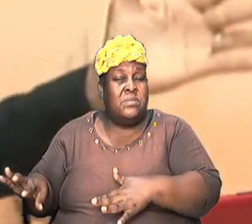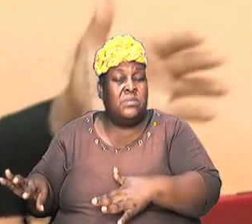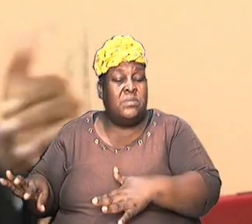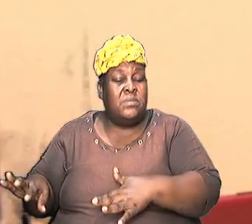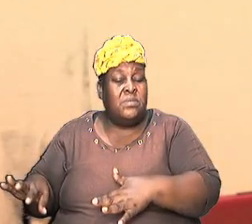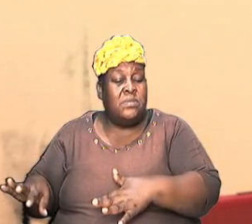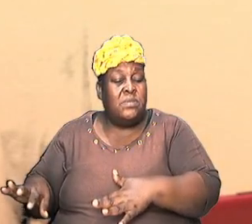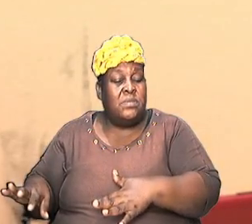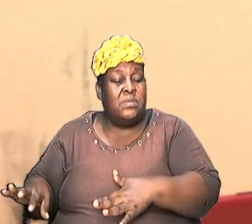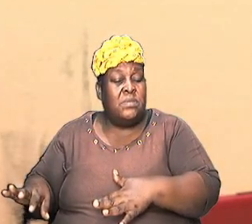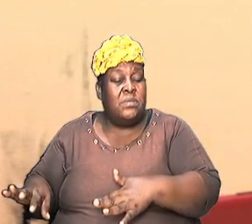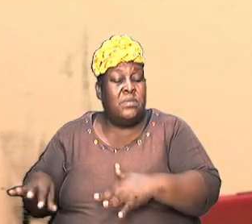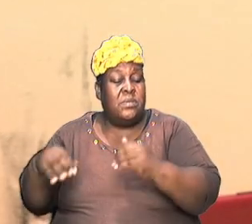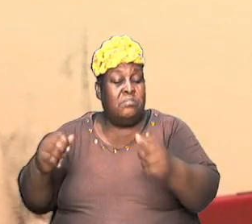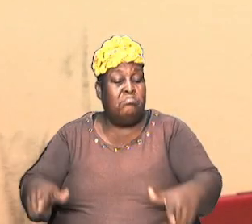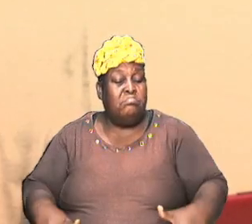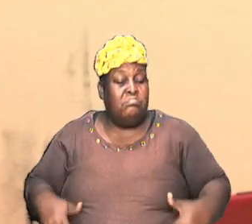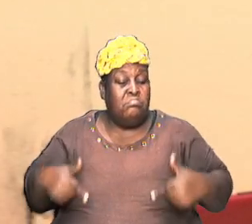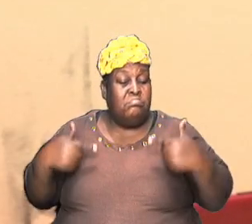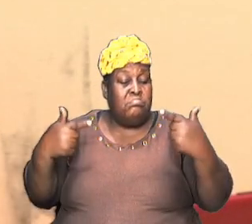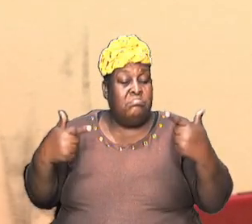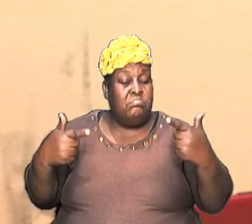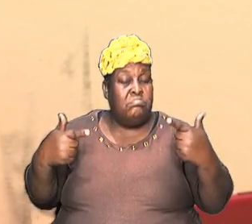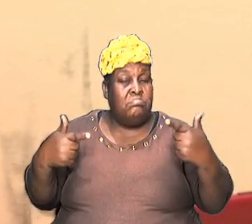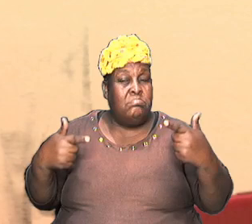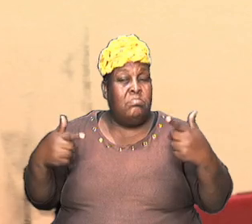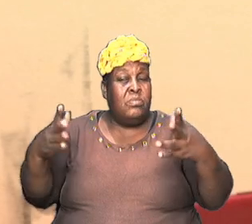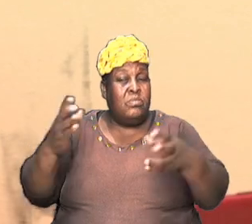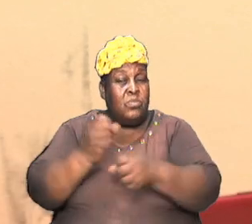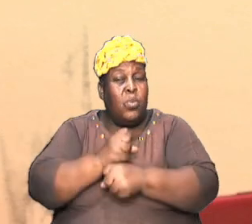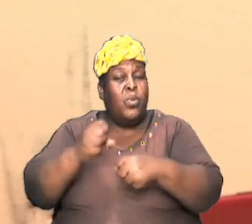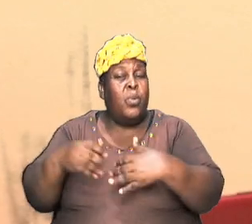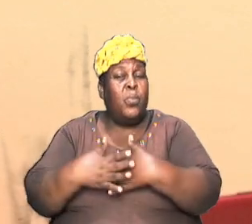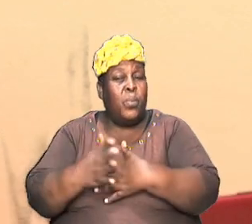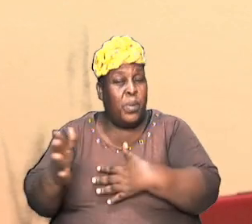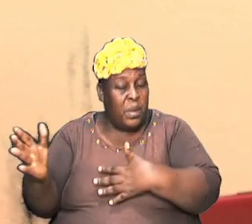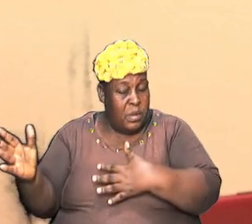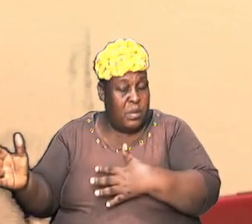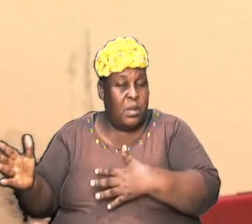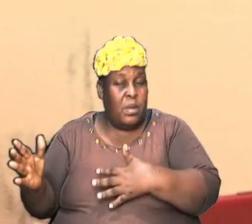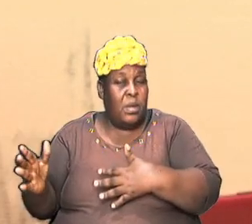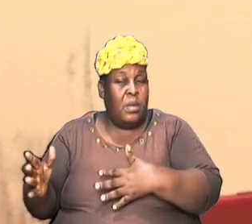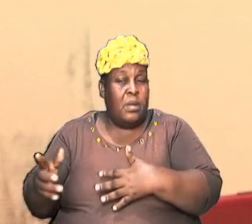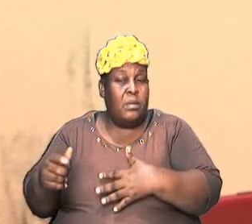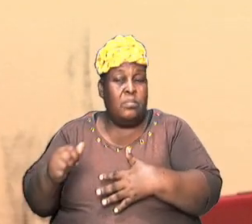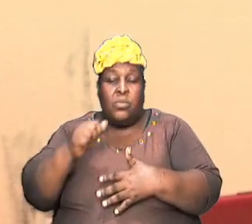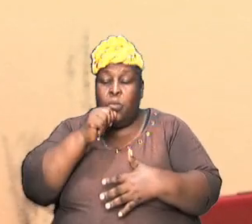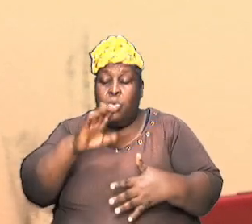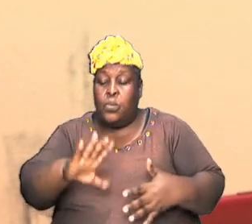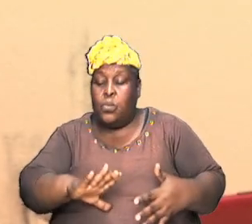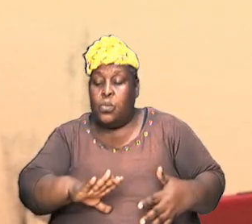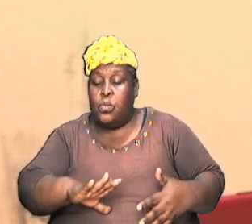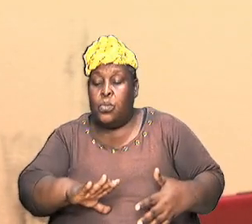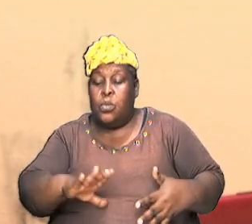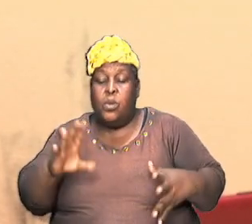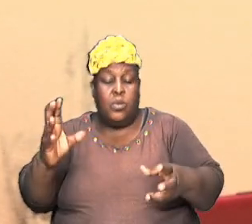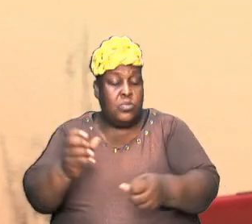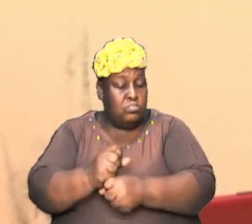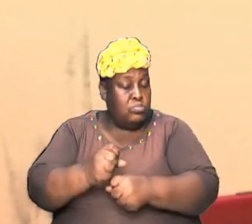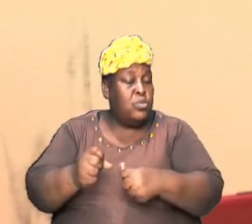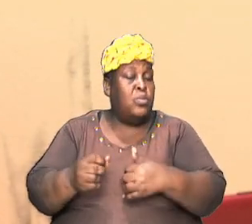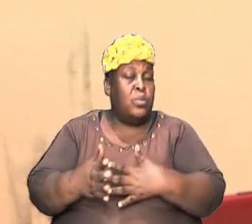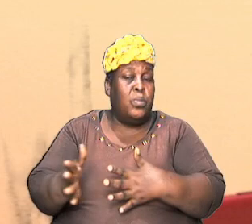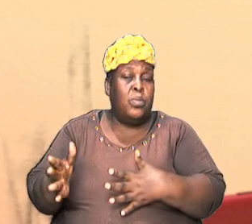his dwelling took away the woman took away